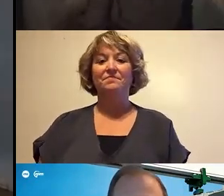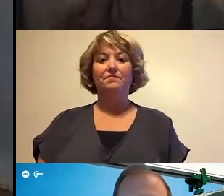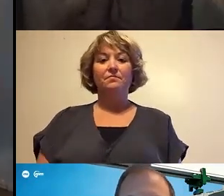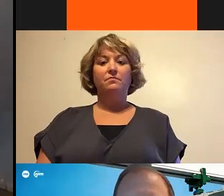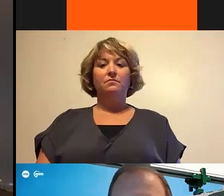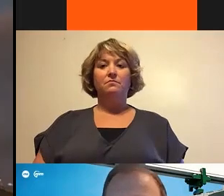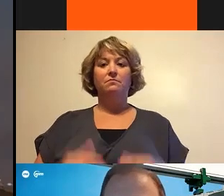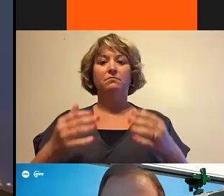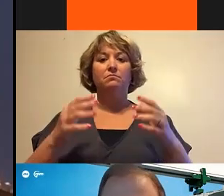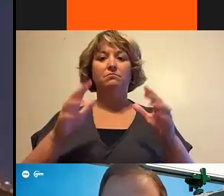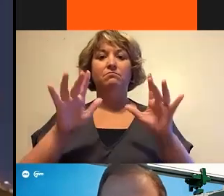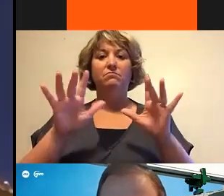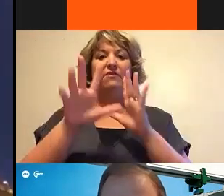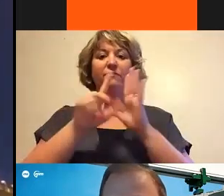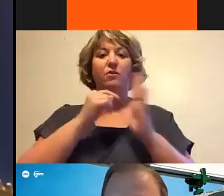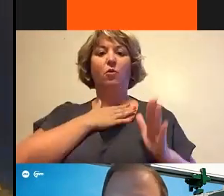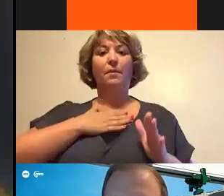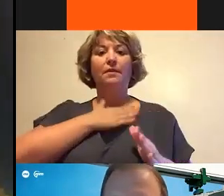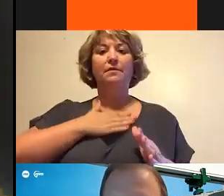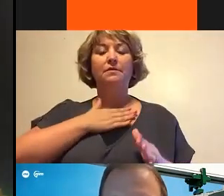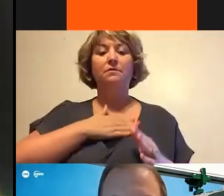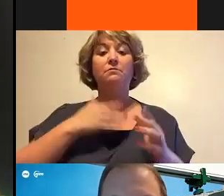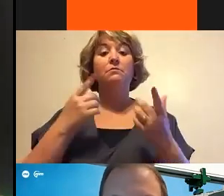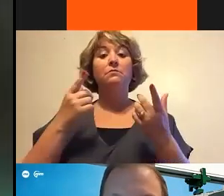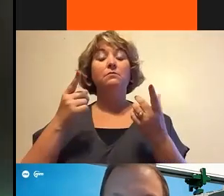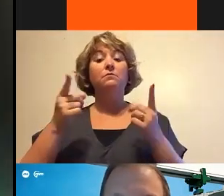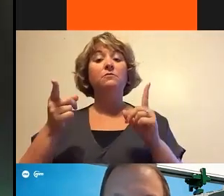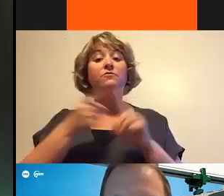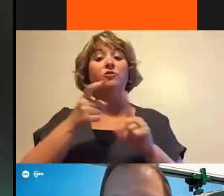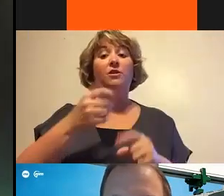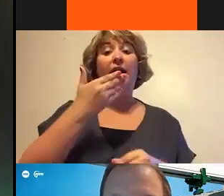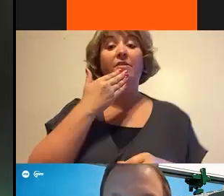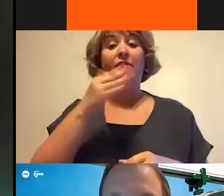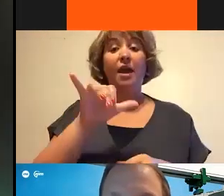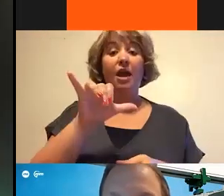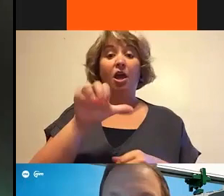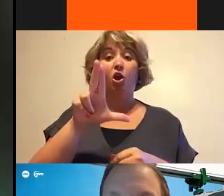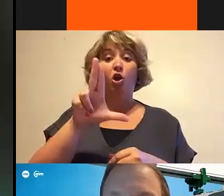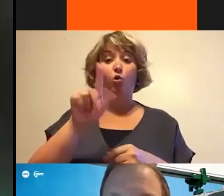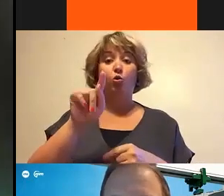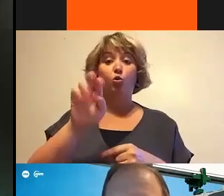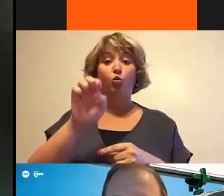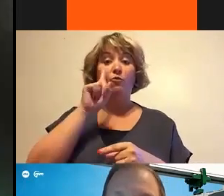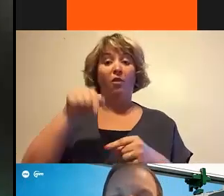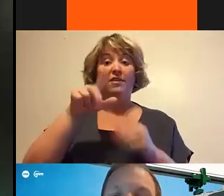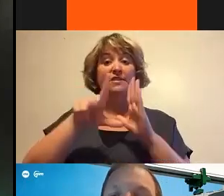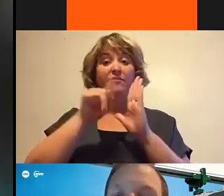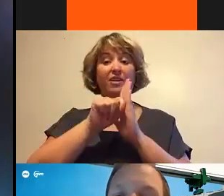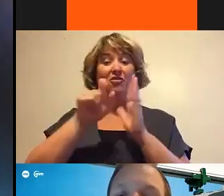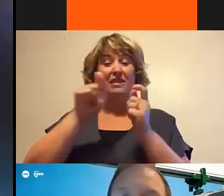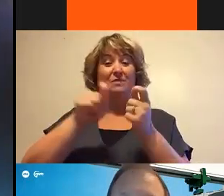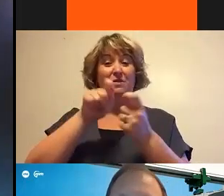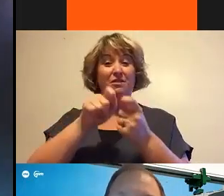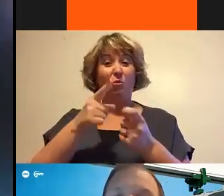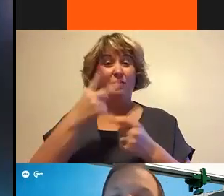There we go. So first off, we have to thank YouTube for this video, but this particular gantry that you see